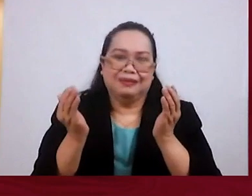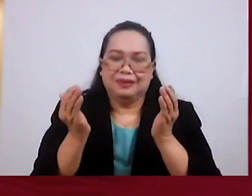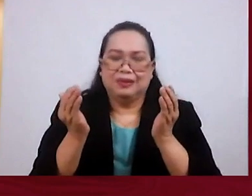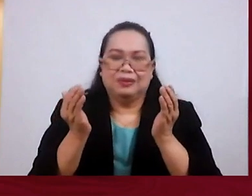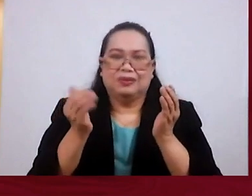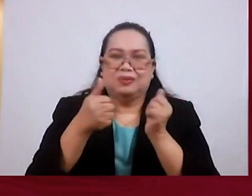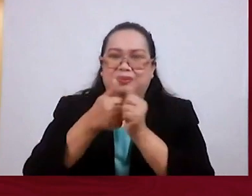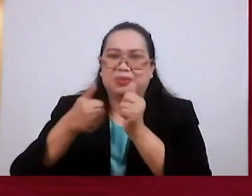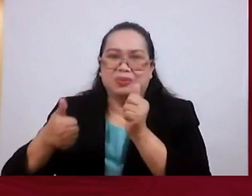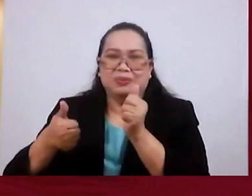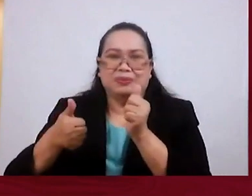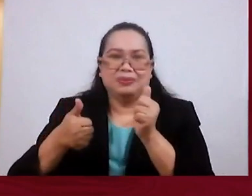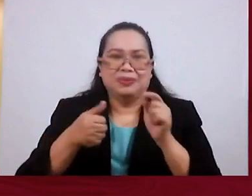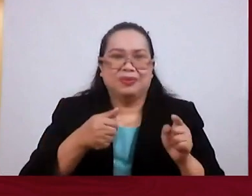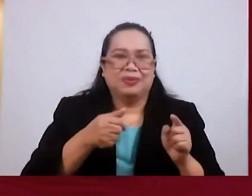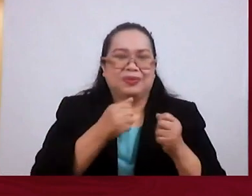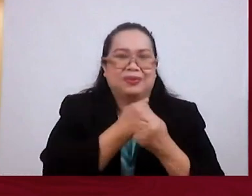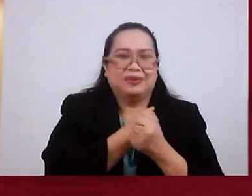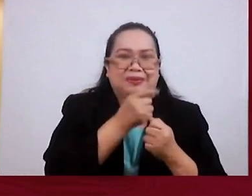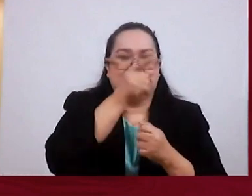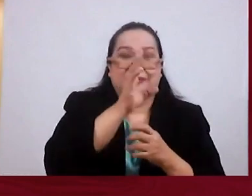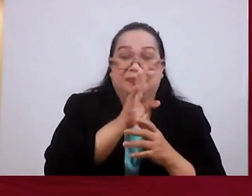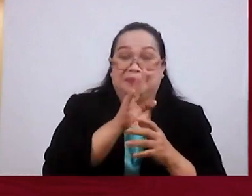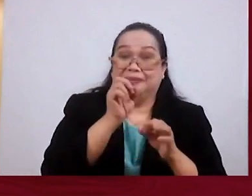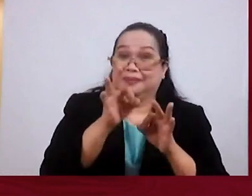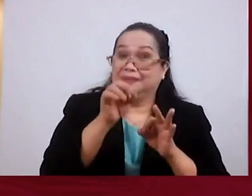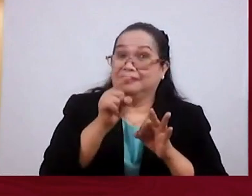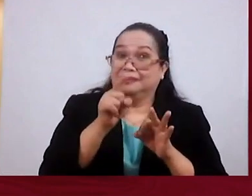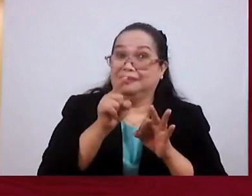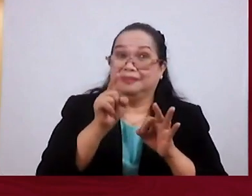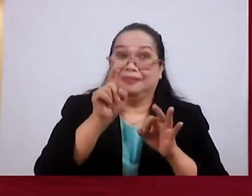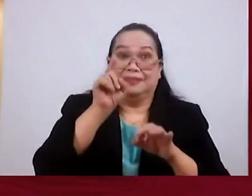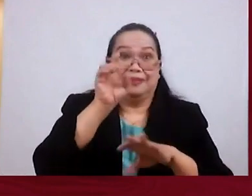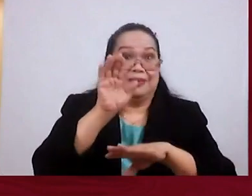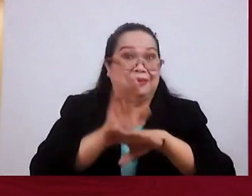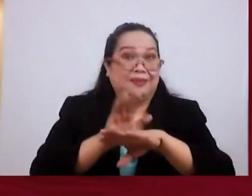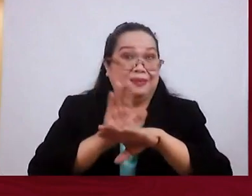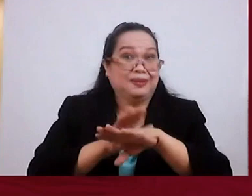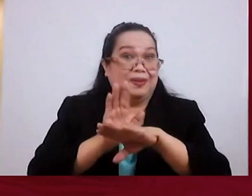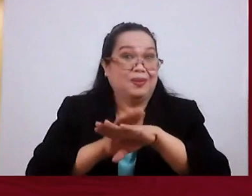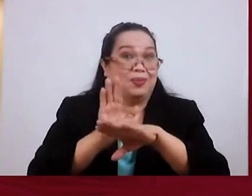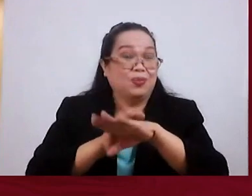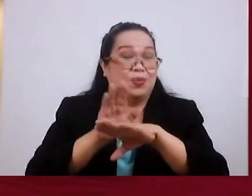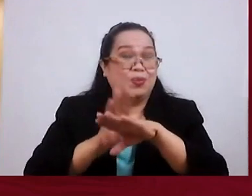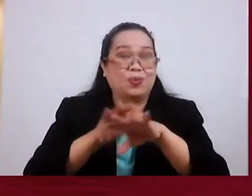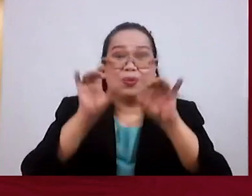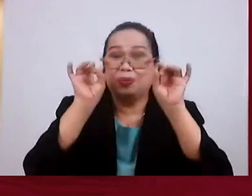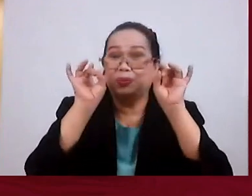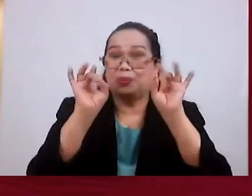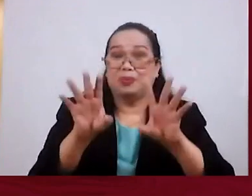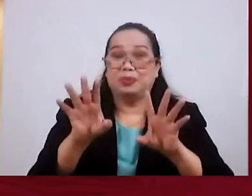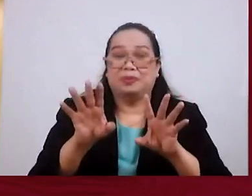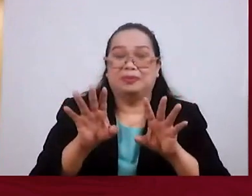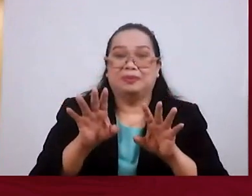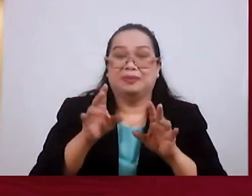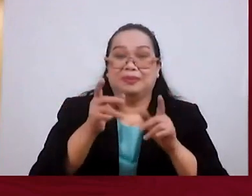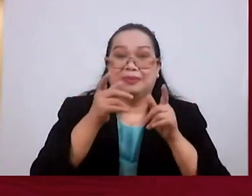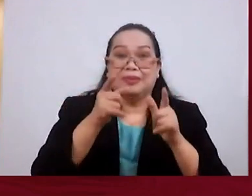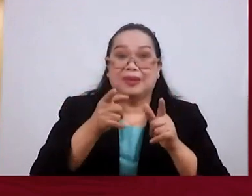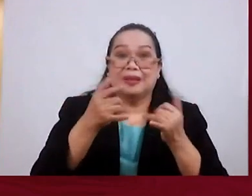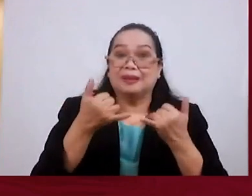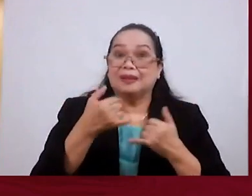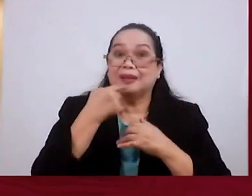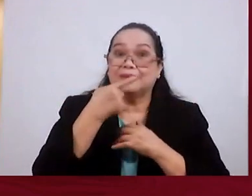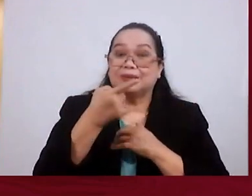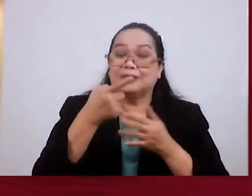Away But after Giving such A severe Warning In verses 26 to 31 Look at What he